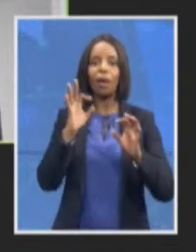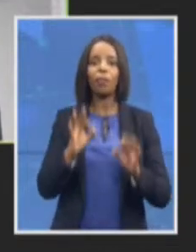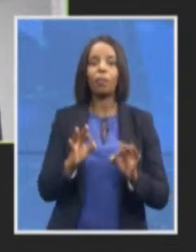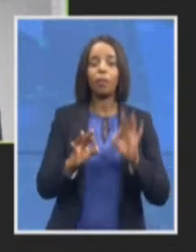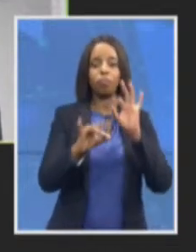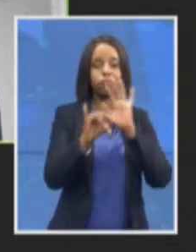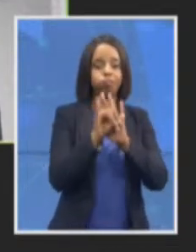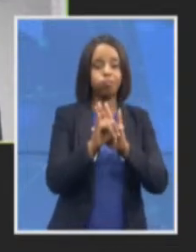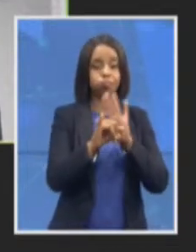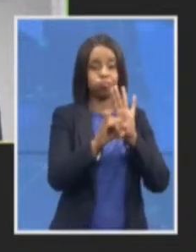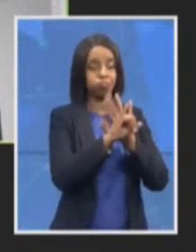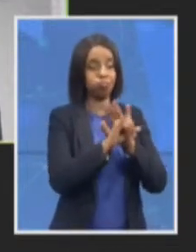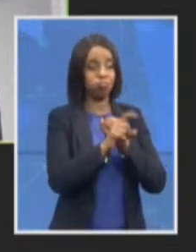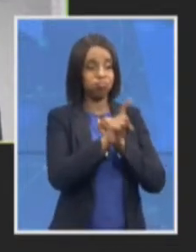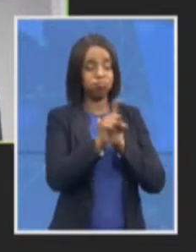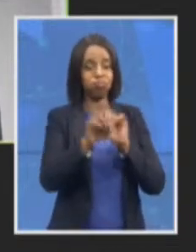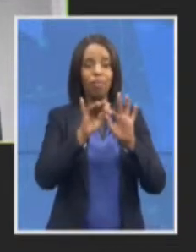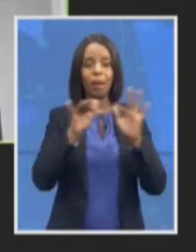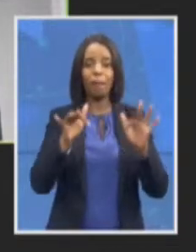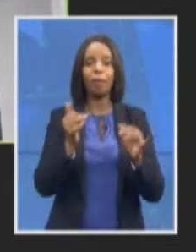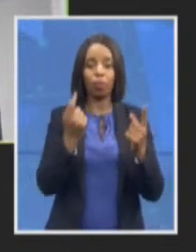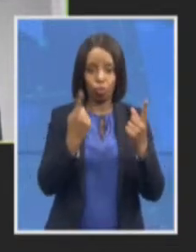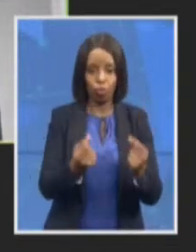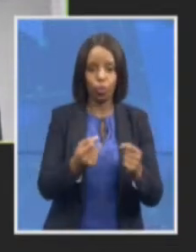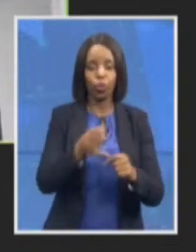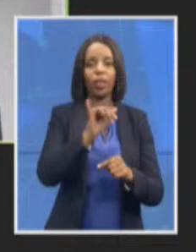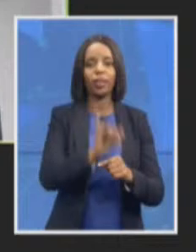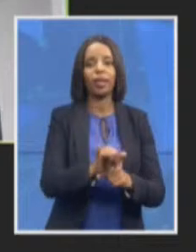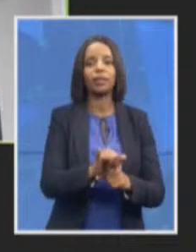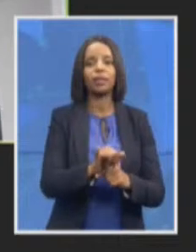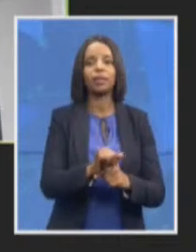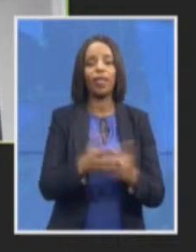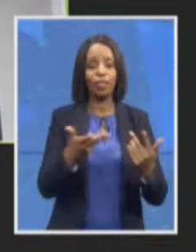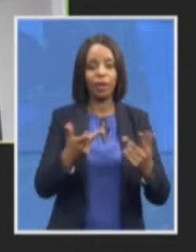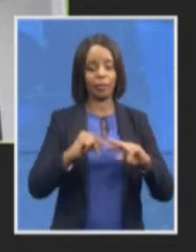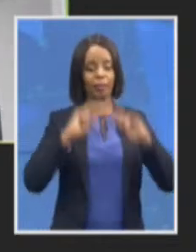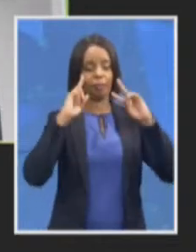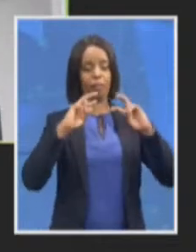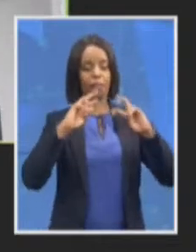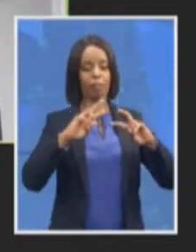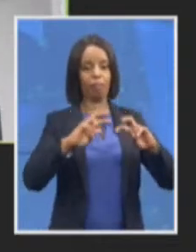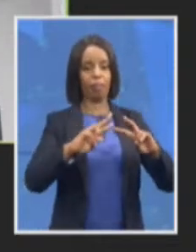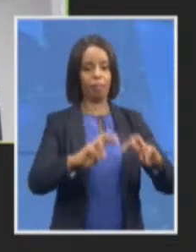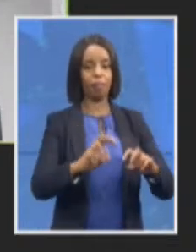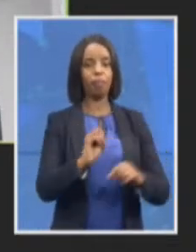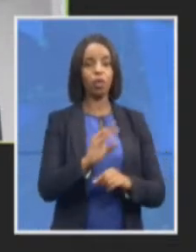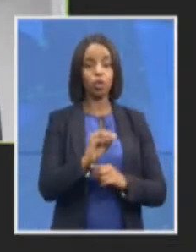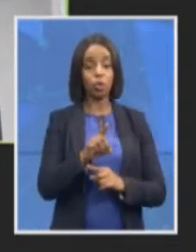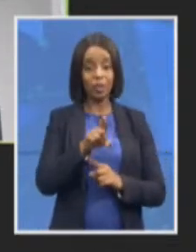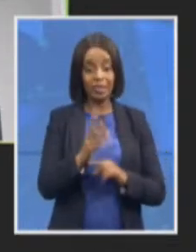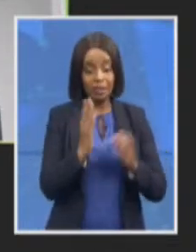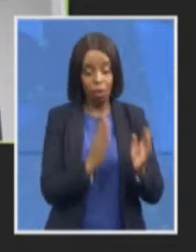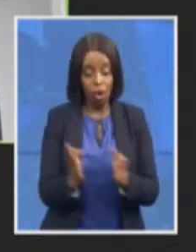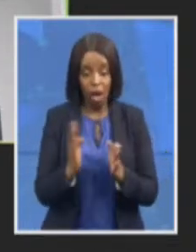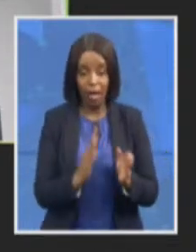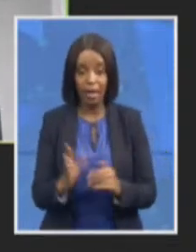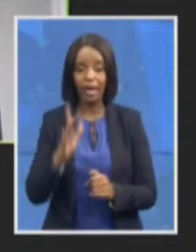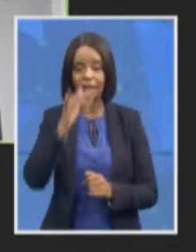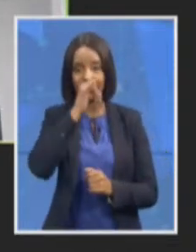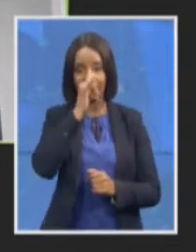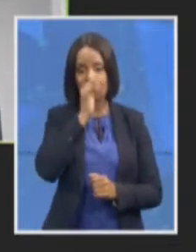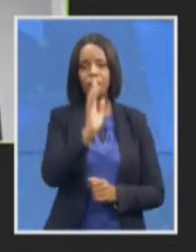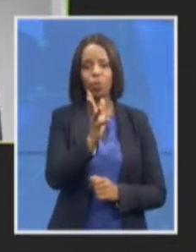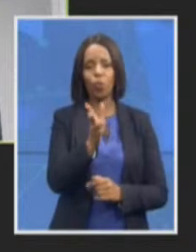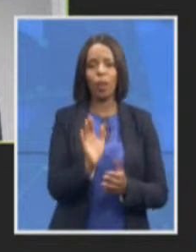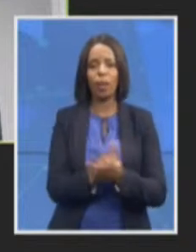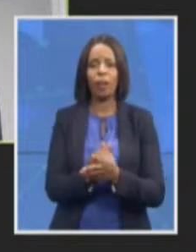will lose the fight against organized crime so there really needs to be a lot of work that goes into making sure that the